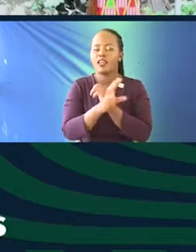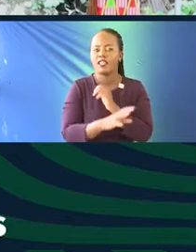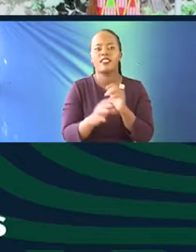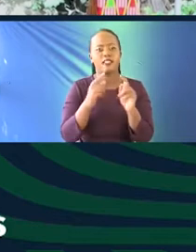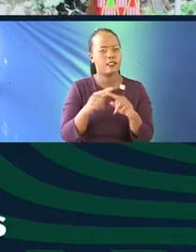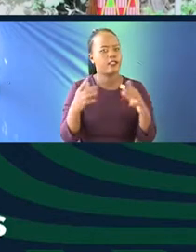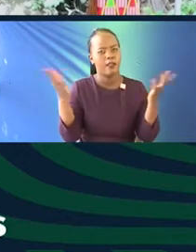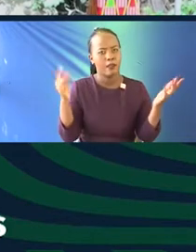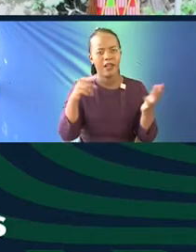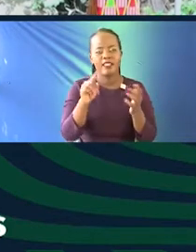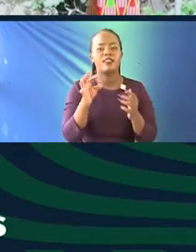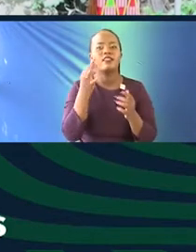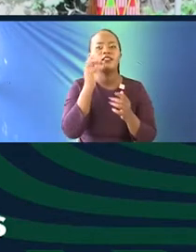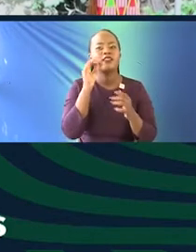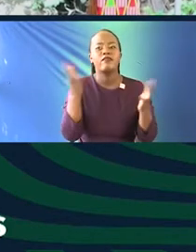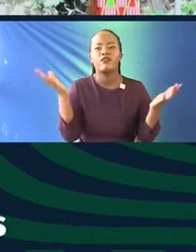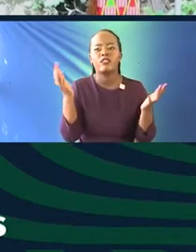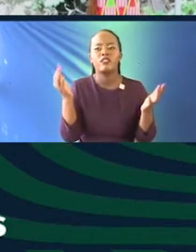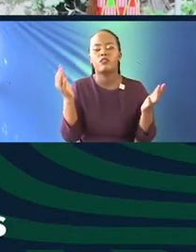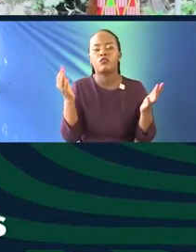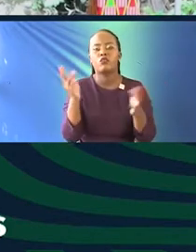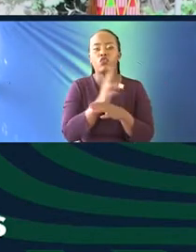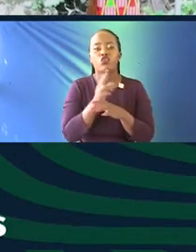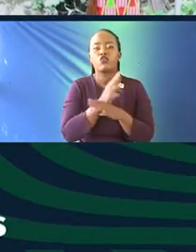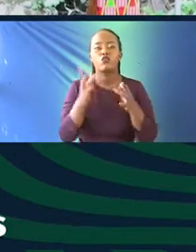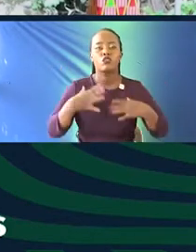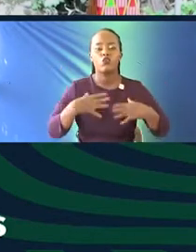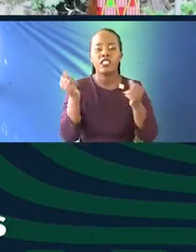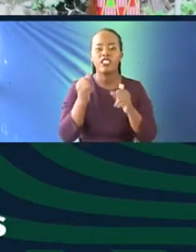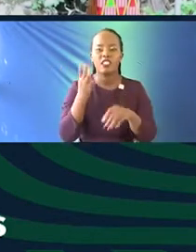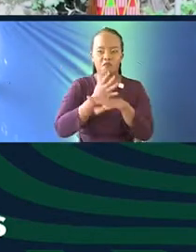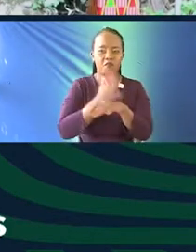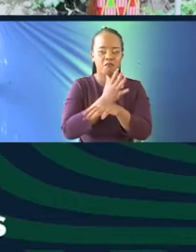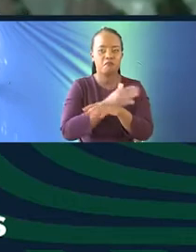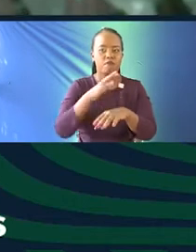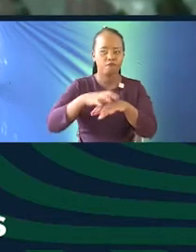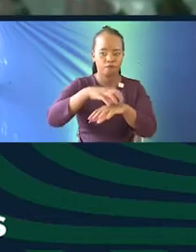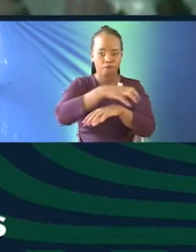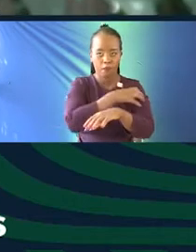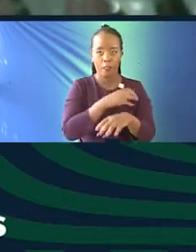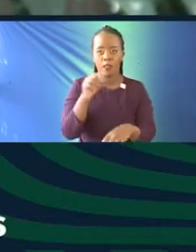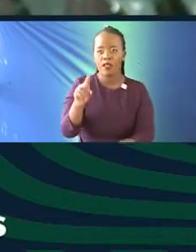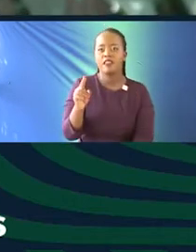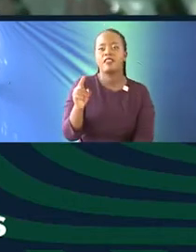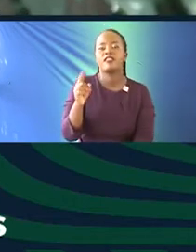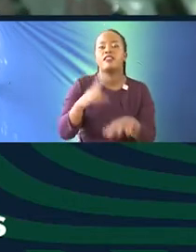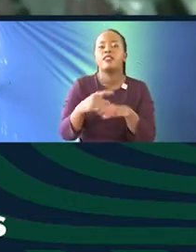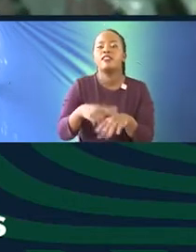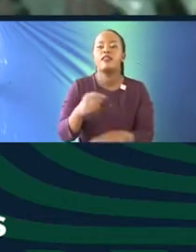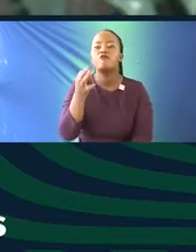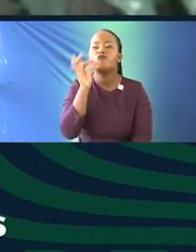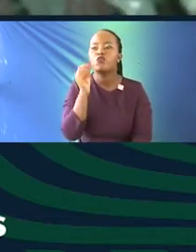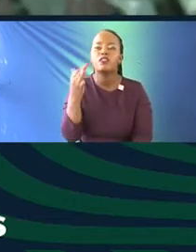same thing because the fruit is actually used to cure, to heal wounds, right? So that little yellow berry that you see, you squeeze it